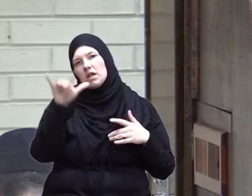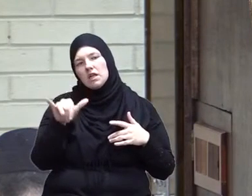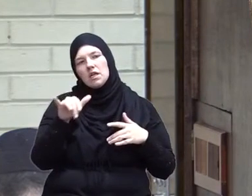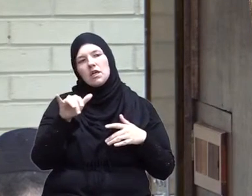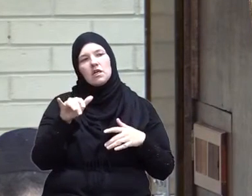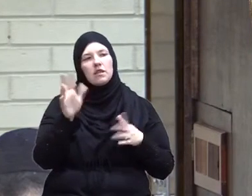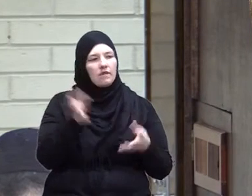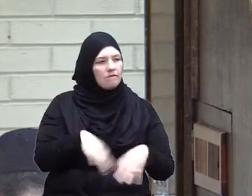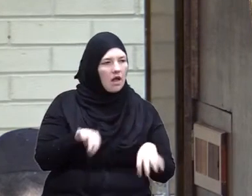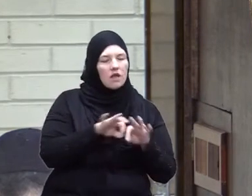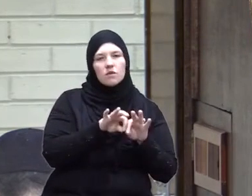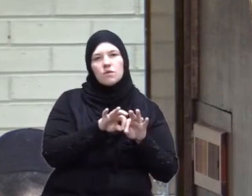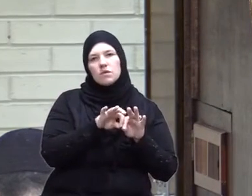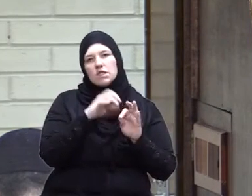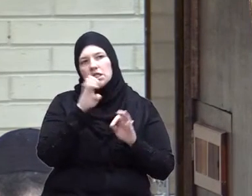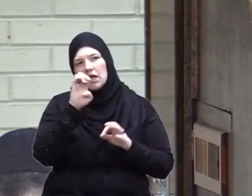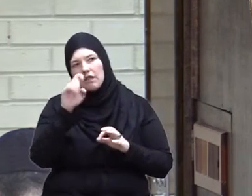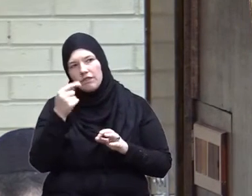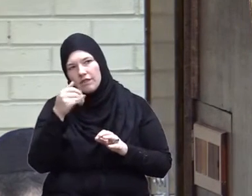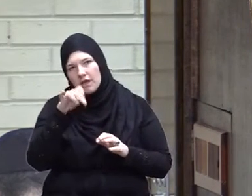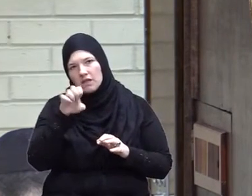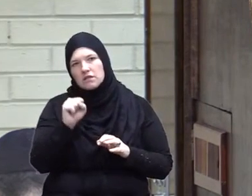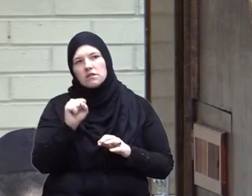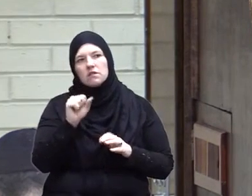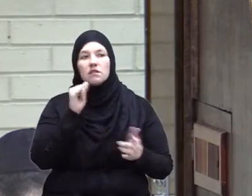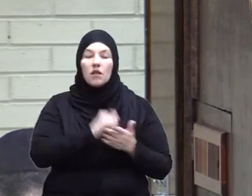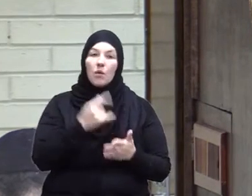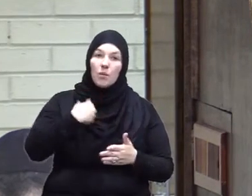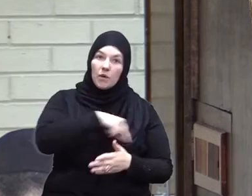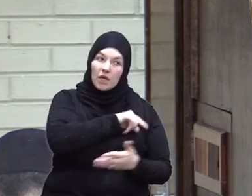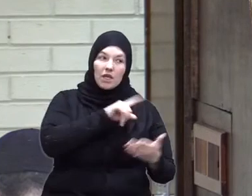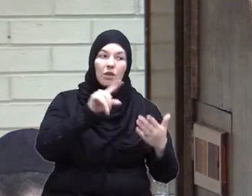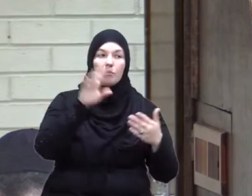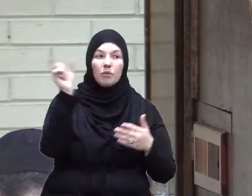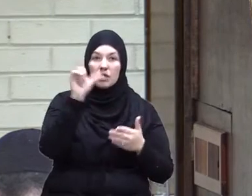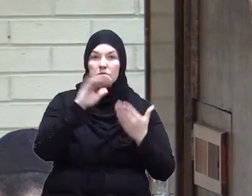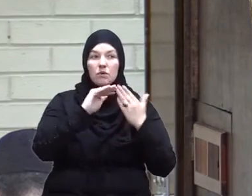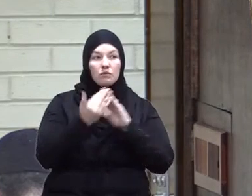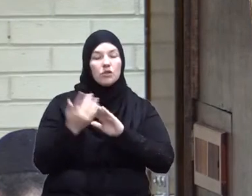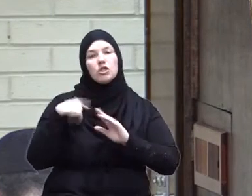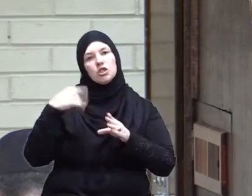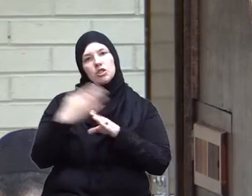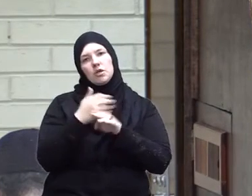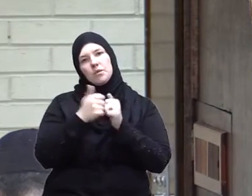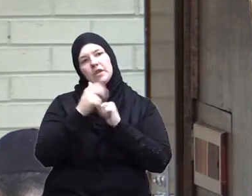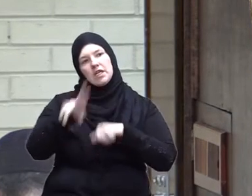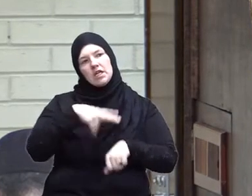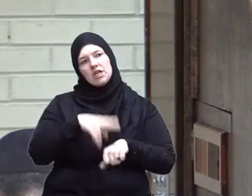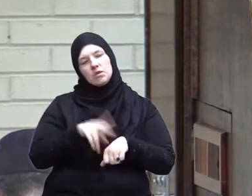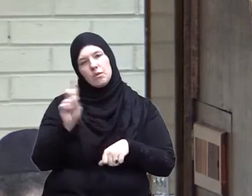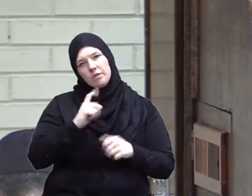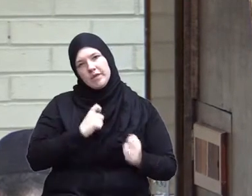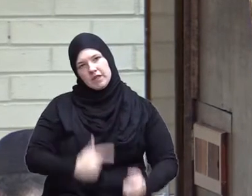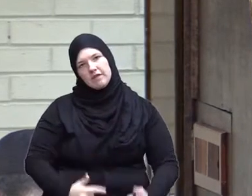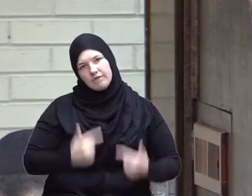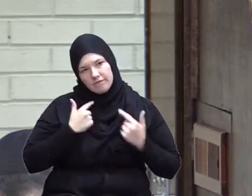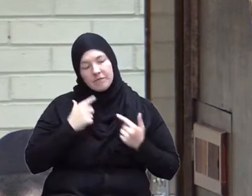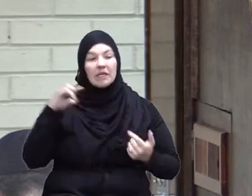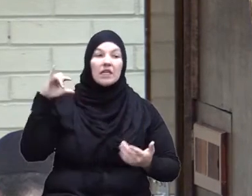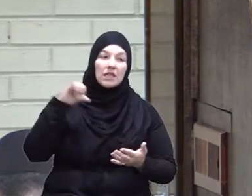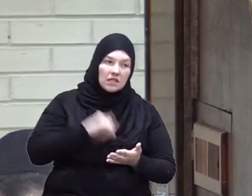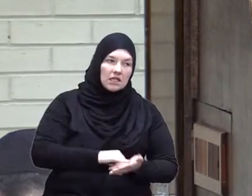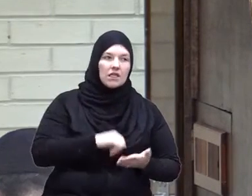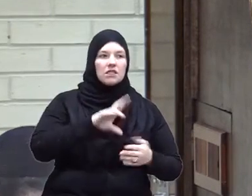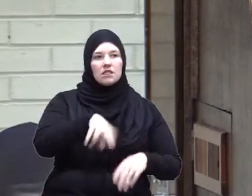principles values and ethics that we the Muslim community share with the nation in which we live